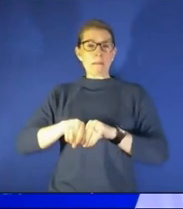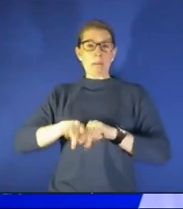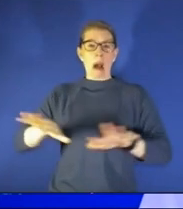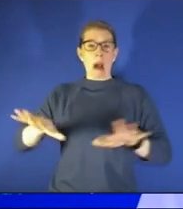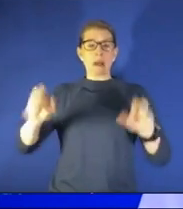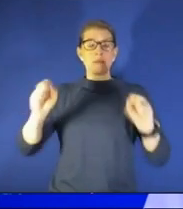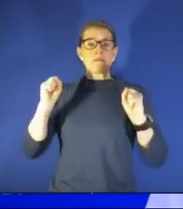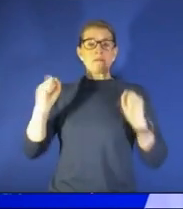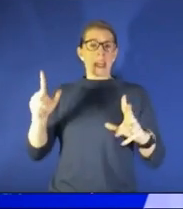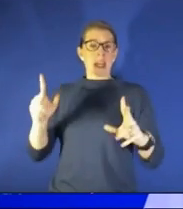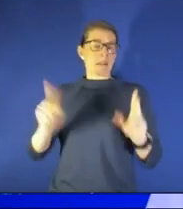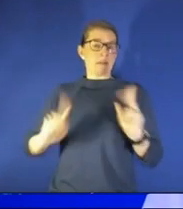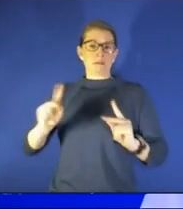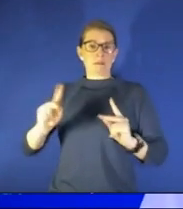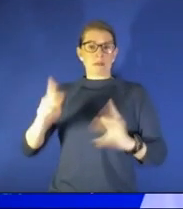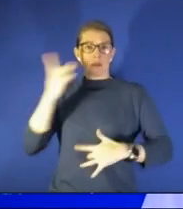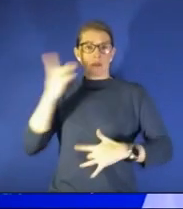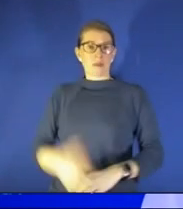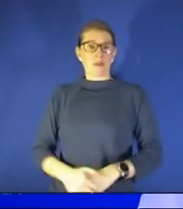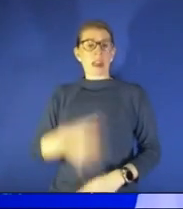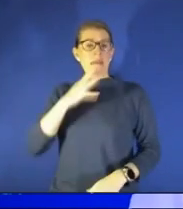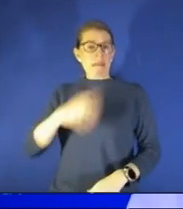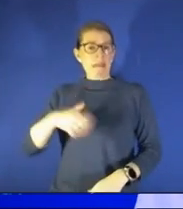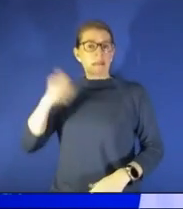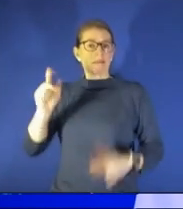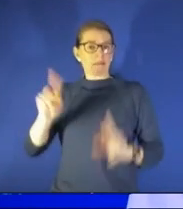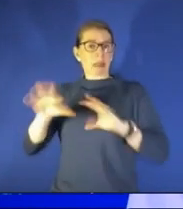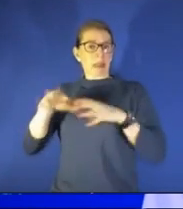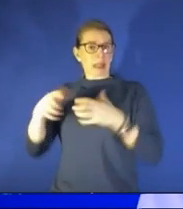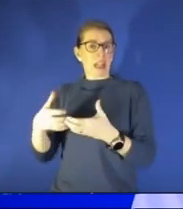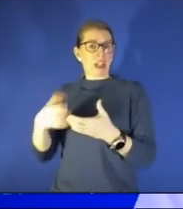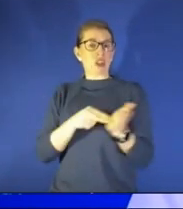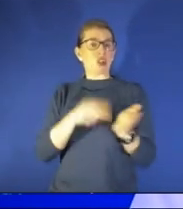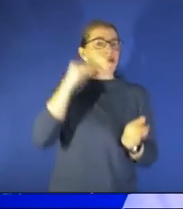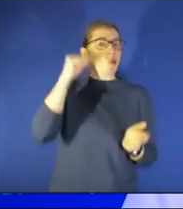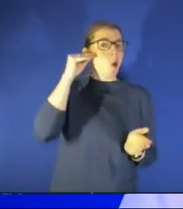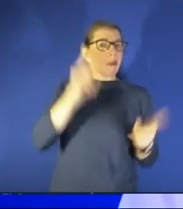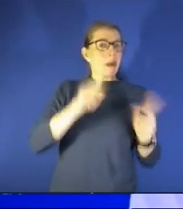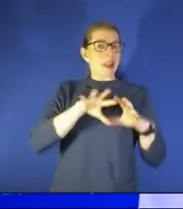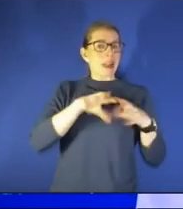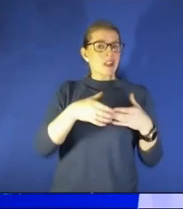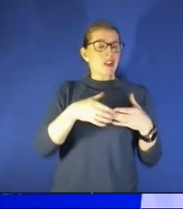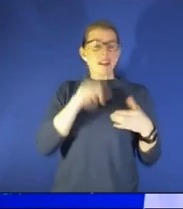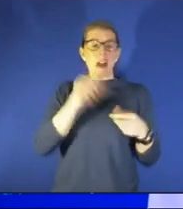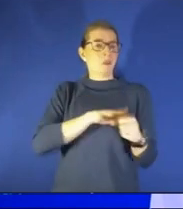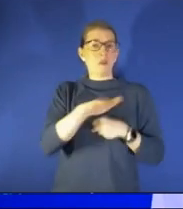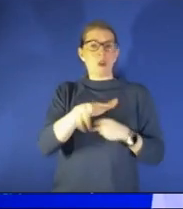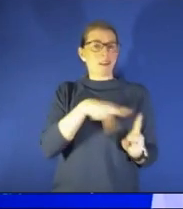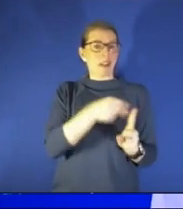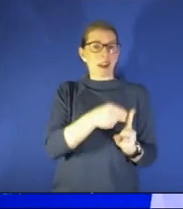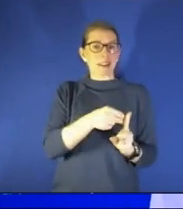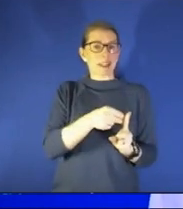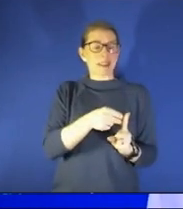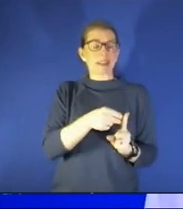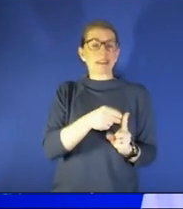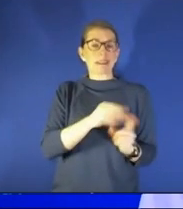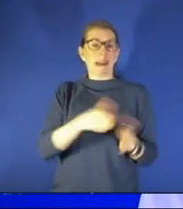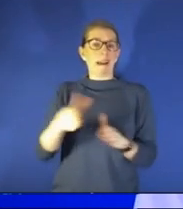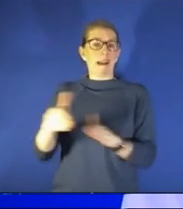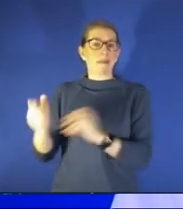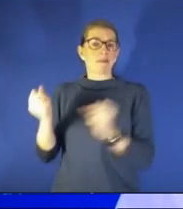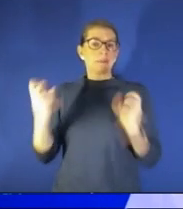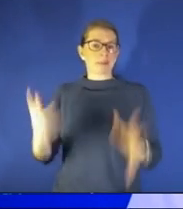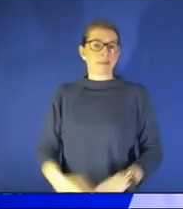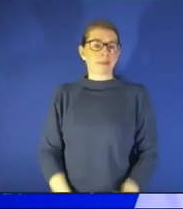from elderly elderly populations and nursing home populations that aren't fully vaccinated and that is still a mystery to me